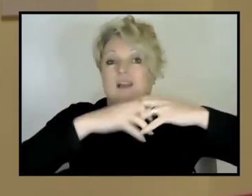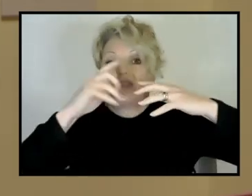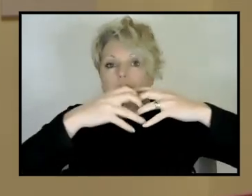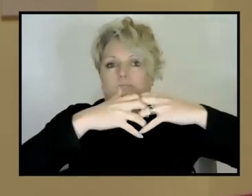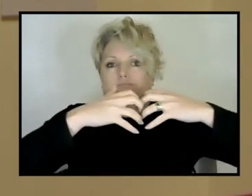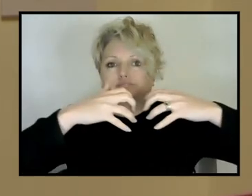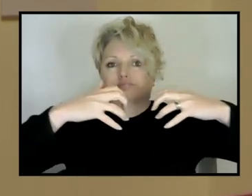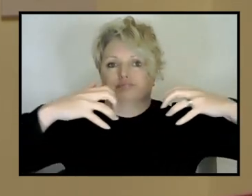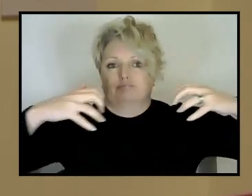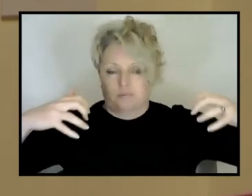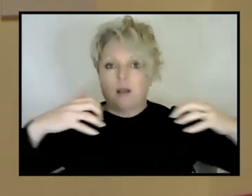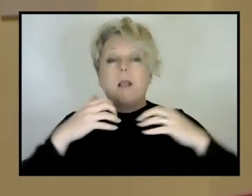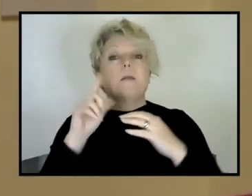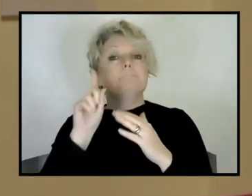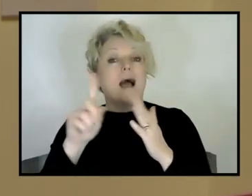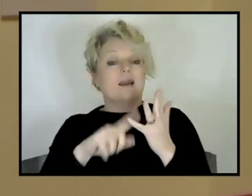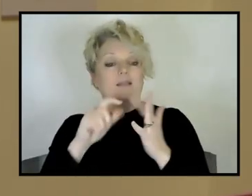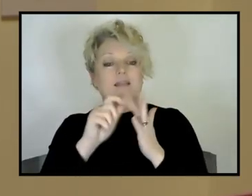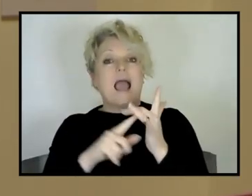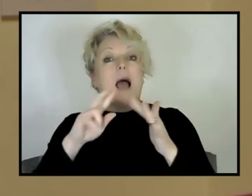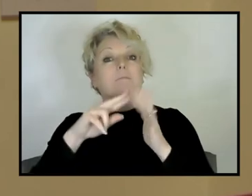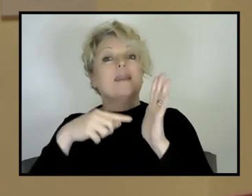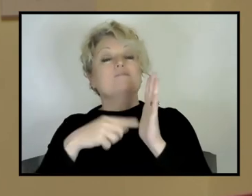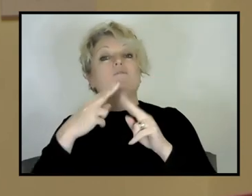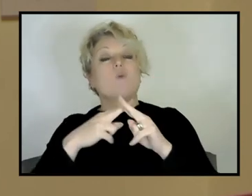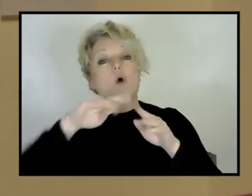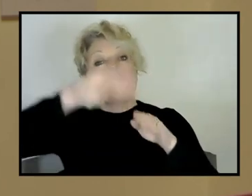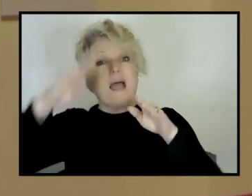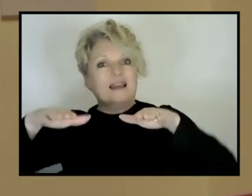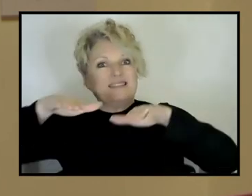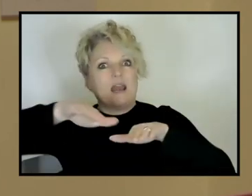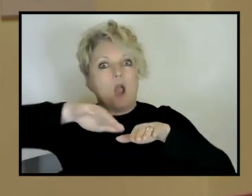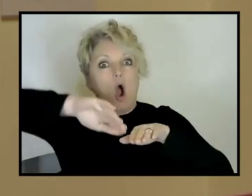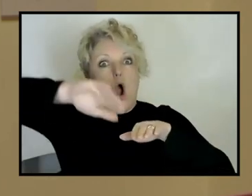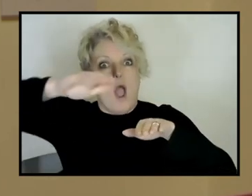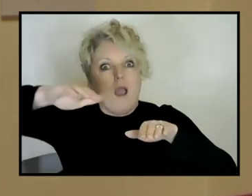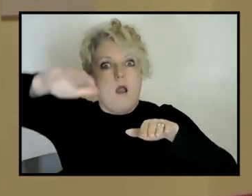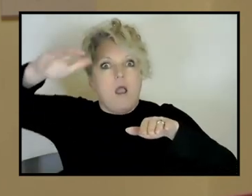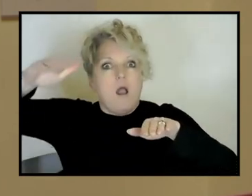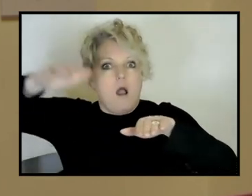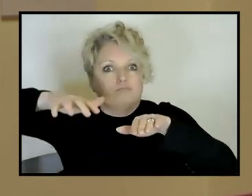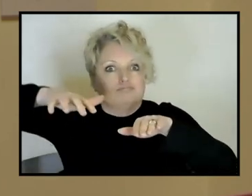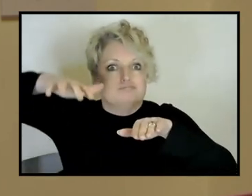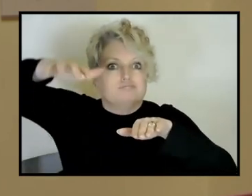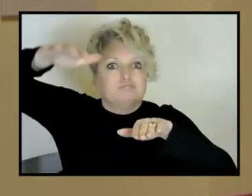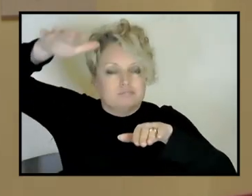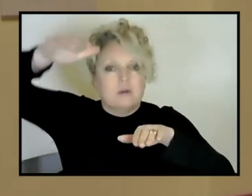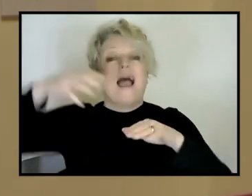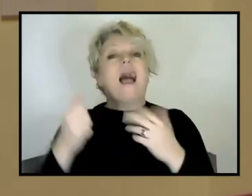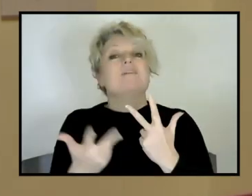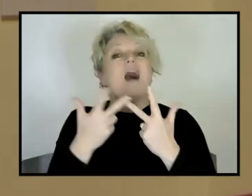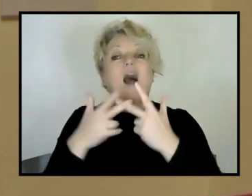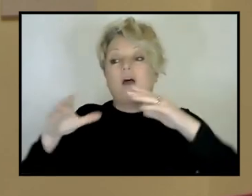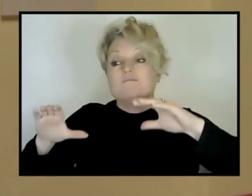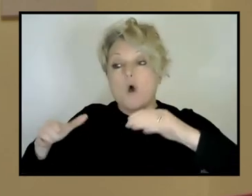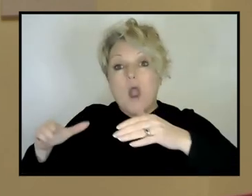that, that uplift of the, of the mountain ranges. There are some big hotspot volcanoes that track down, uh, through Australia,